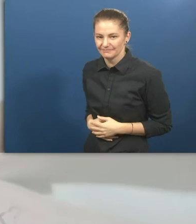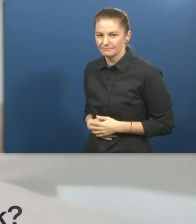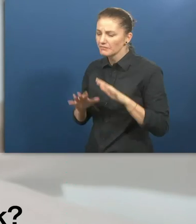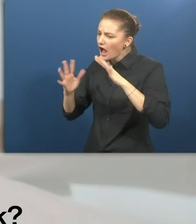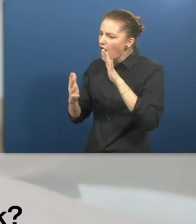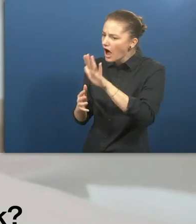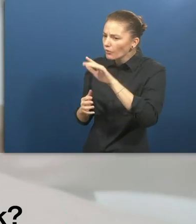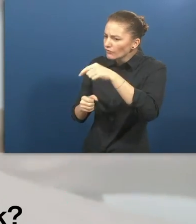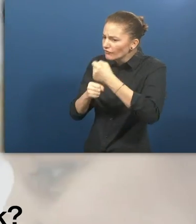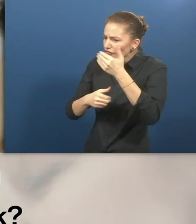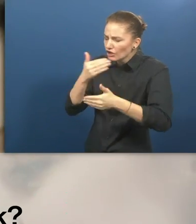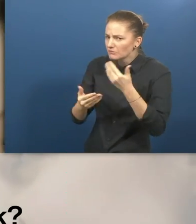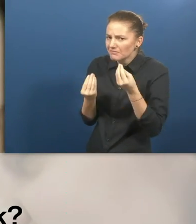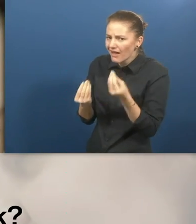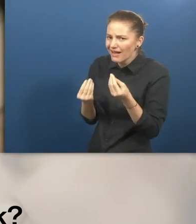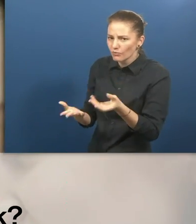work?